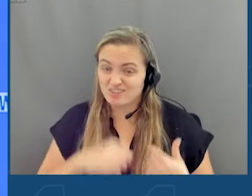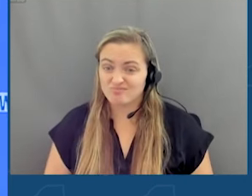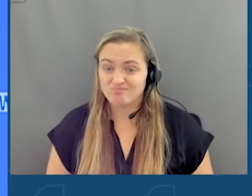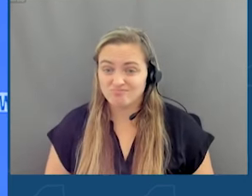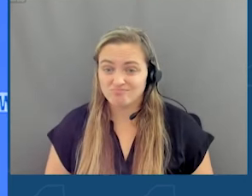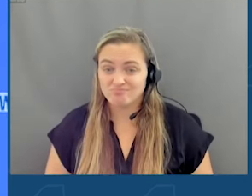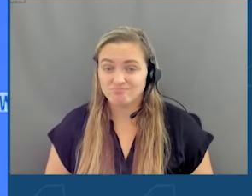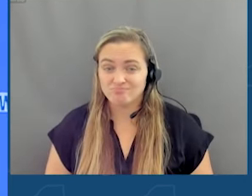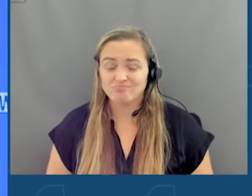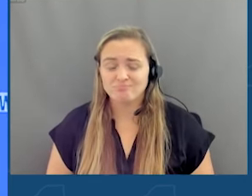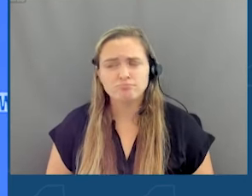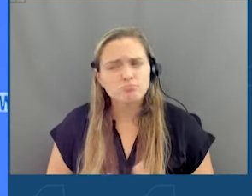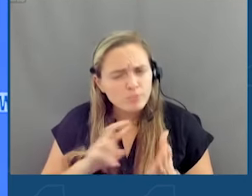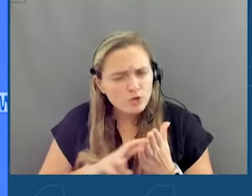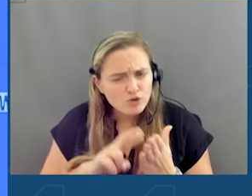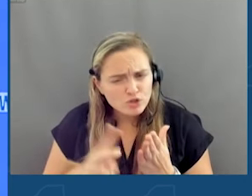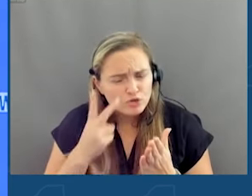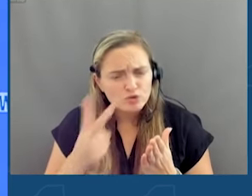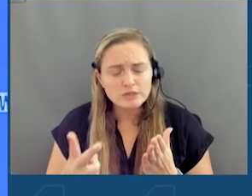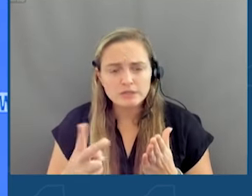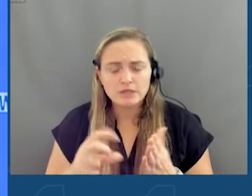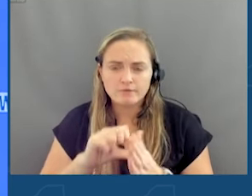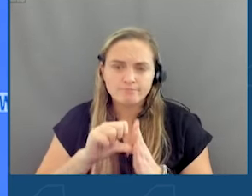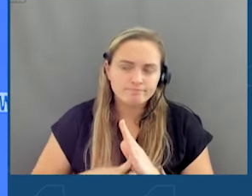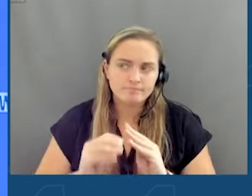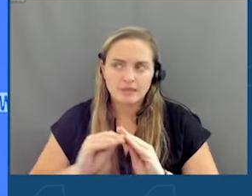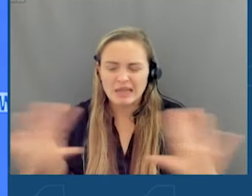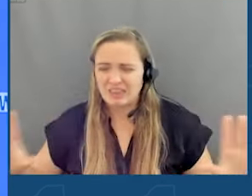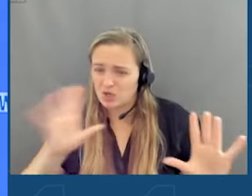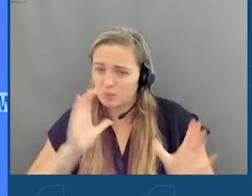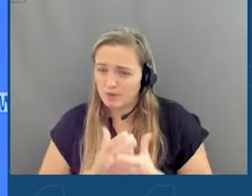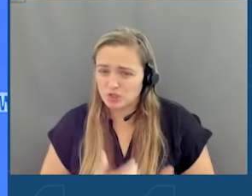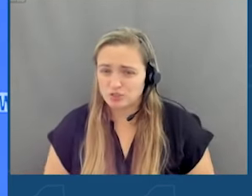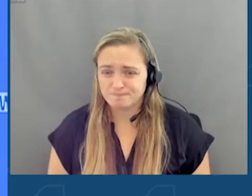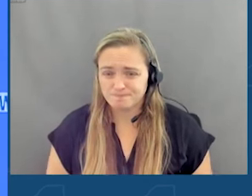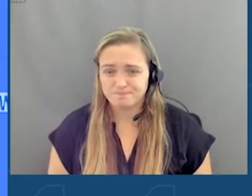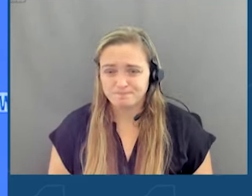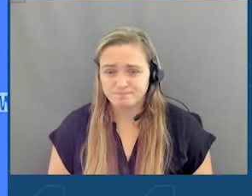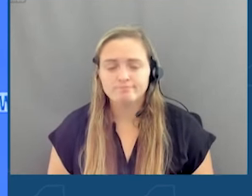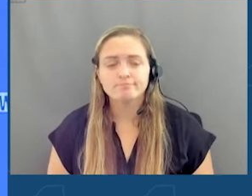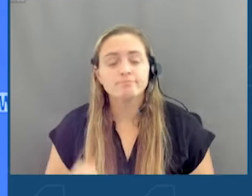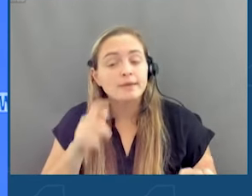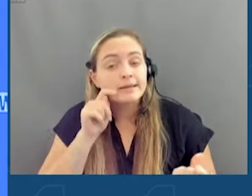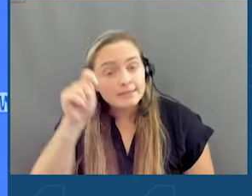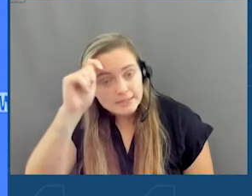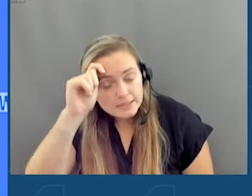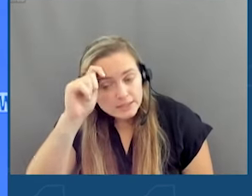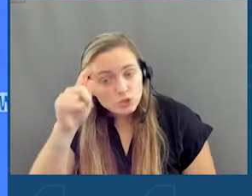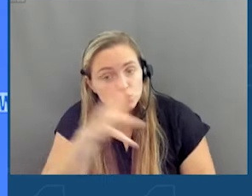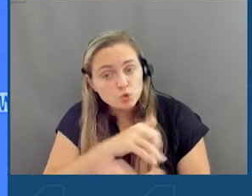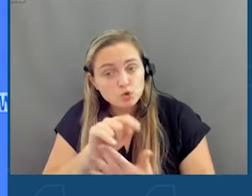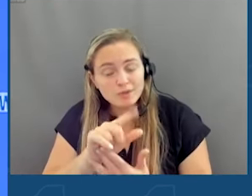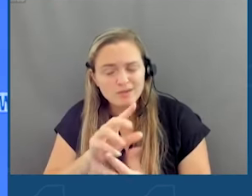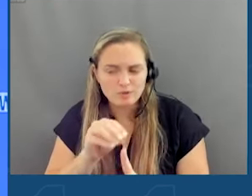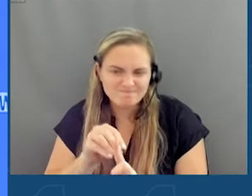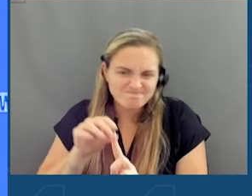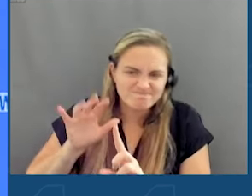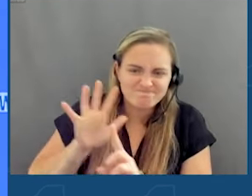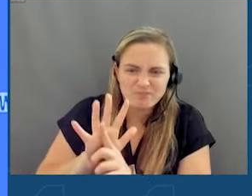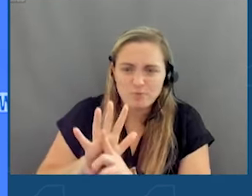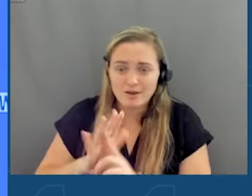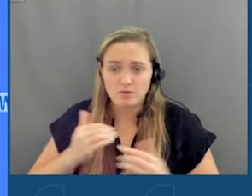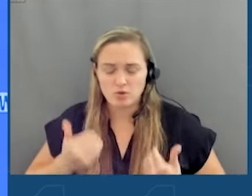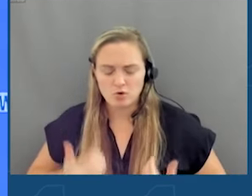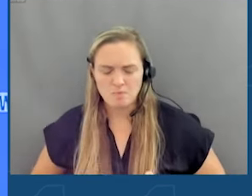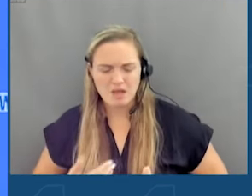the research, as we've already heard, paints a very stark picture. For many teens, social media negatively impacts their body image